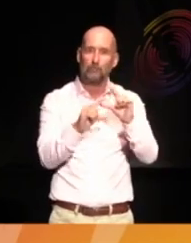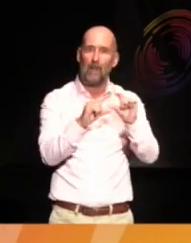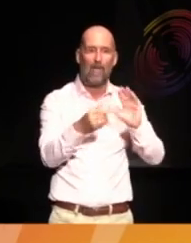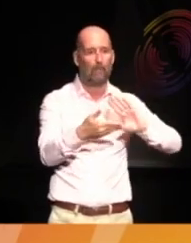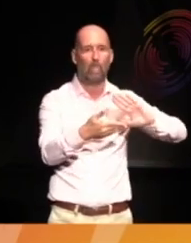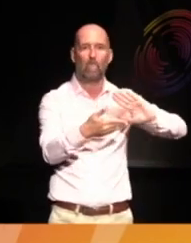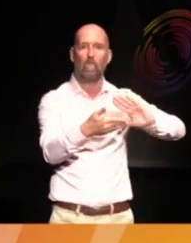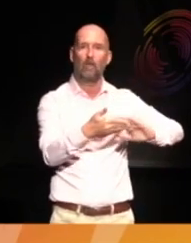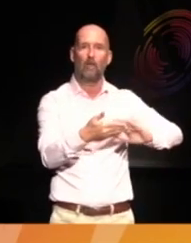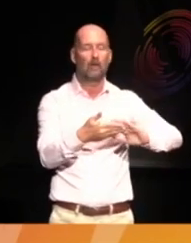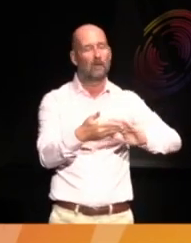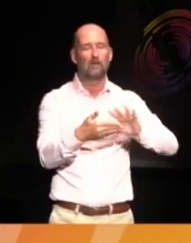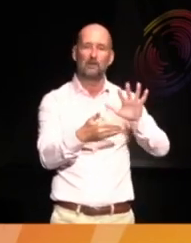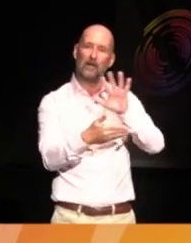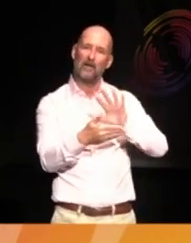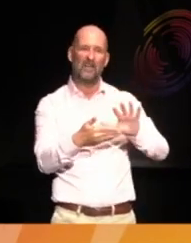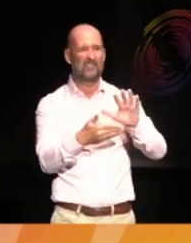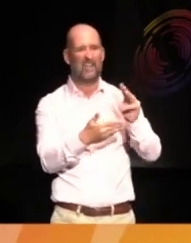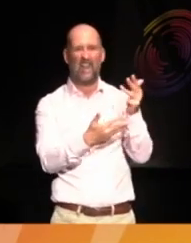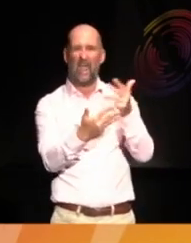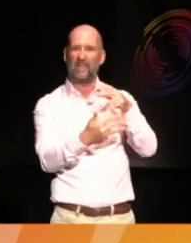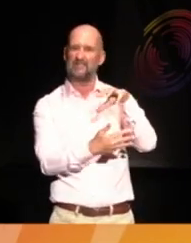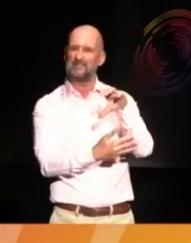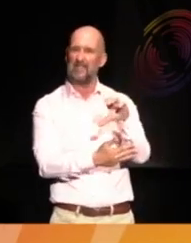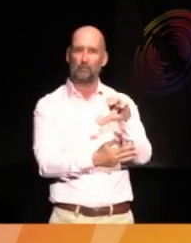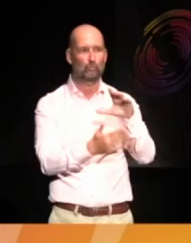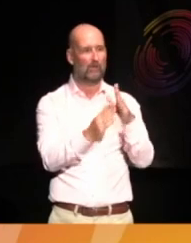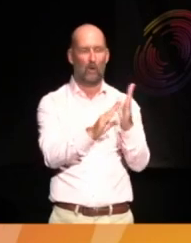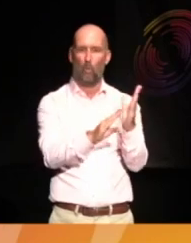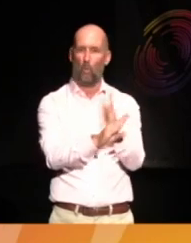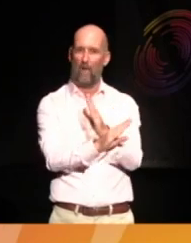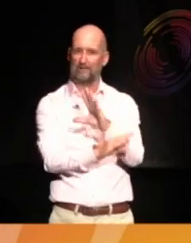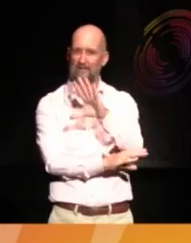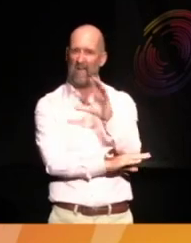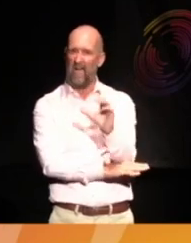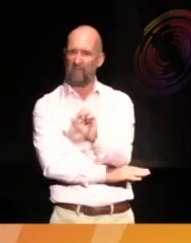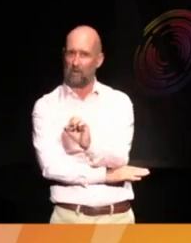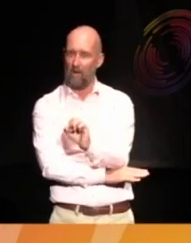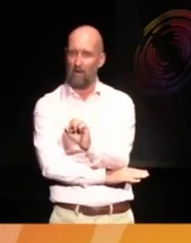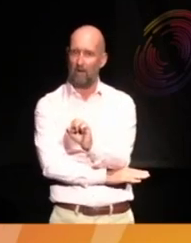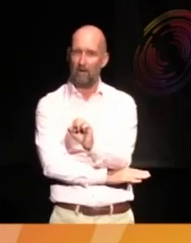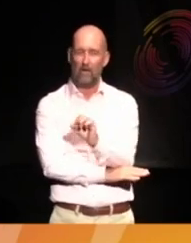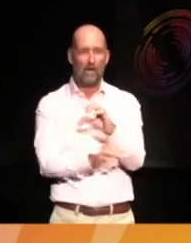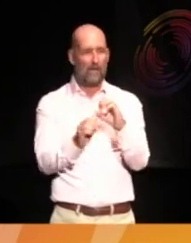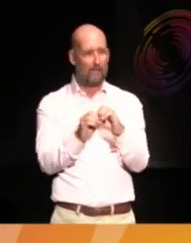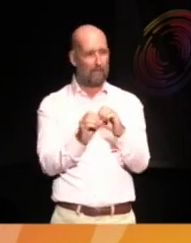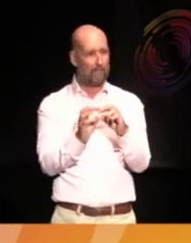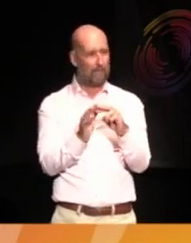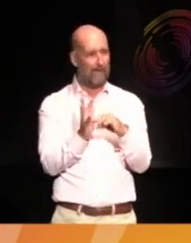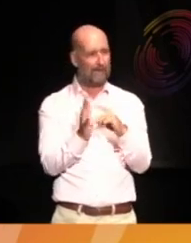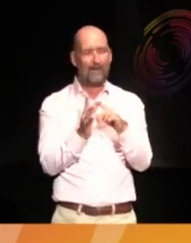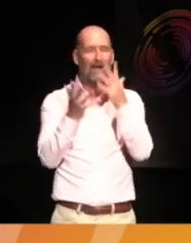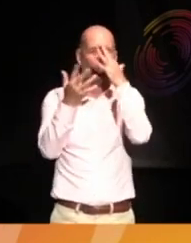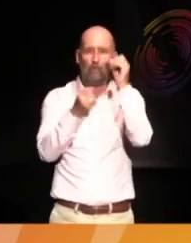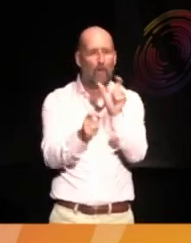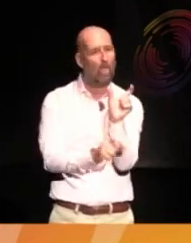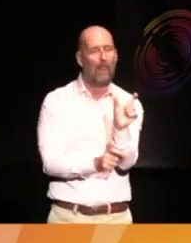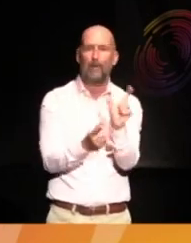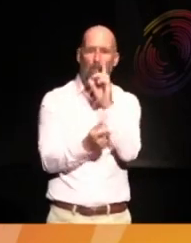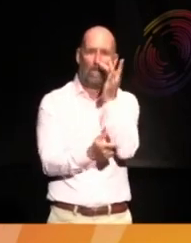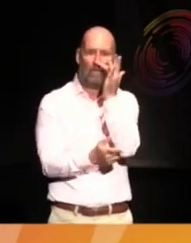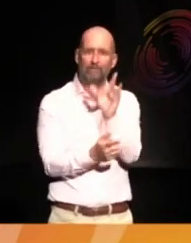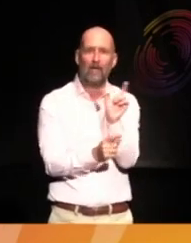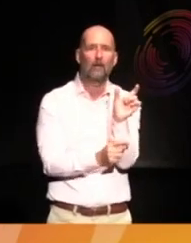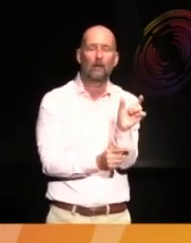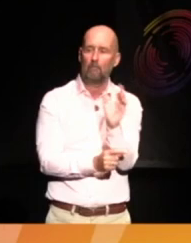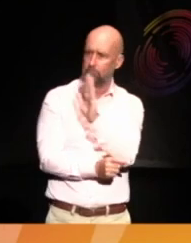said late 19th century, West Africa. Did it say Benin? I can't remember in Jabu. But anyway, we did that. And